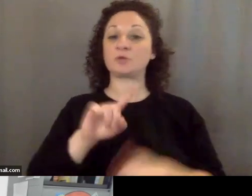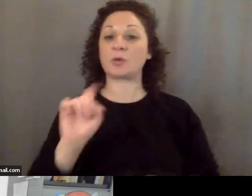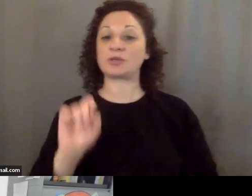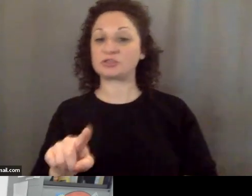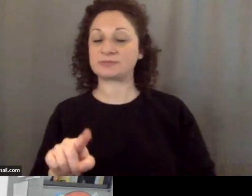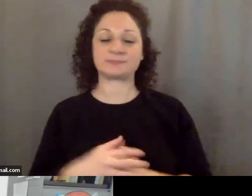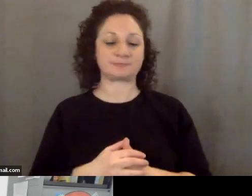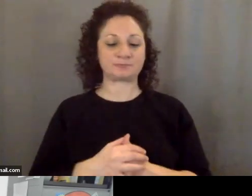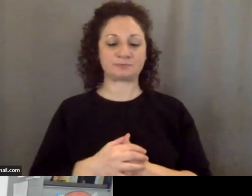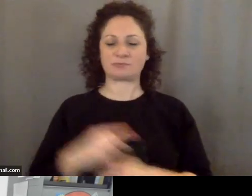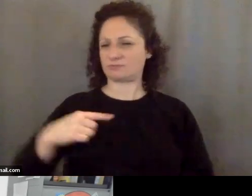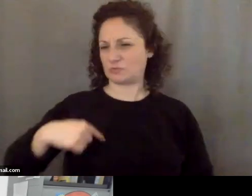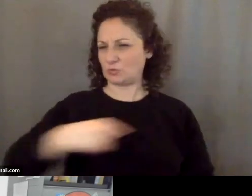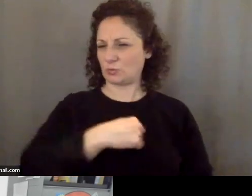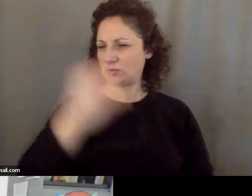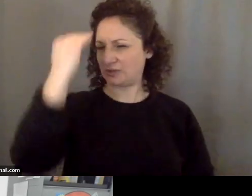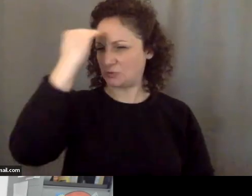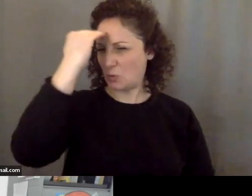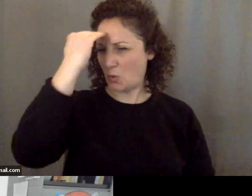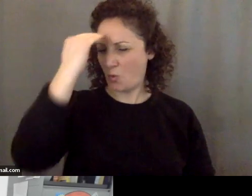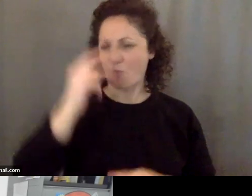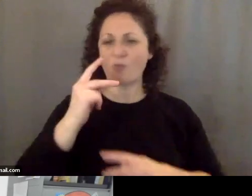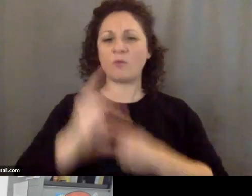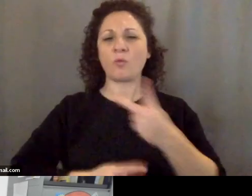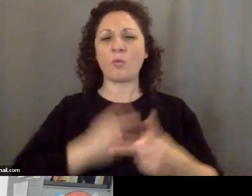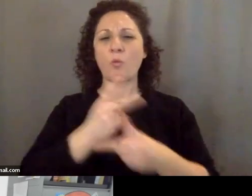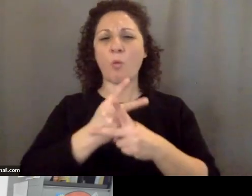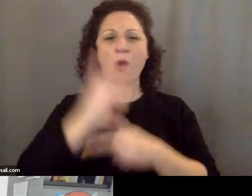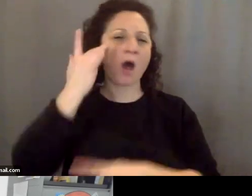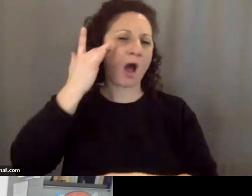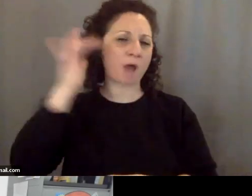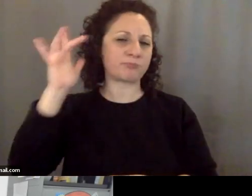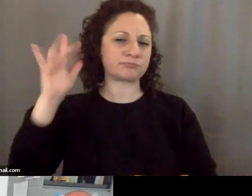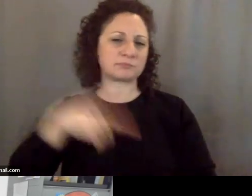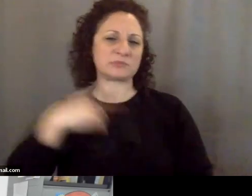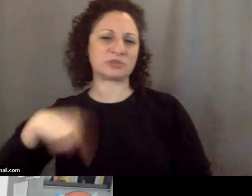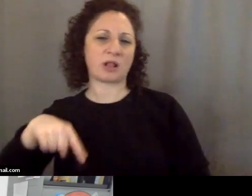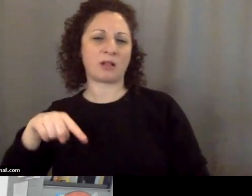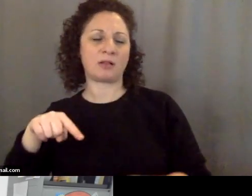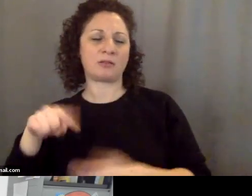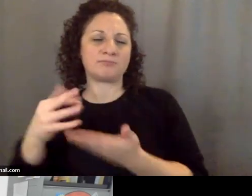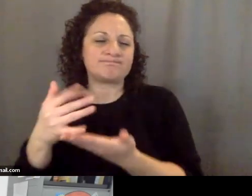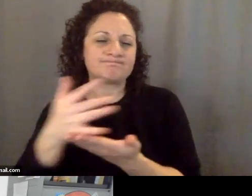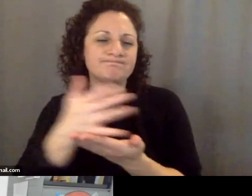do we know what sort of intelligence the Chinese may have been gathering or trying to